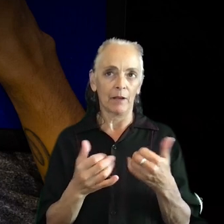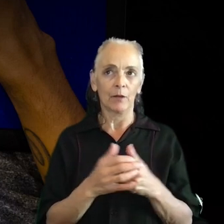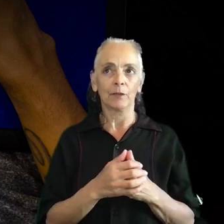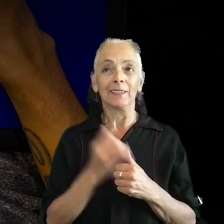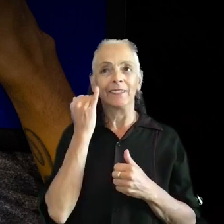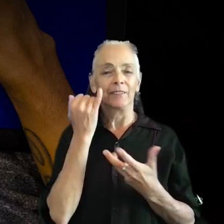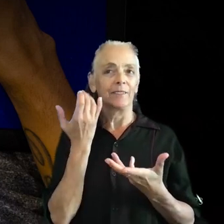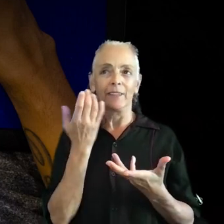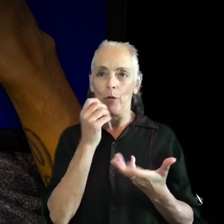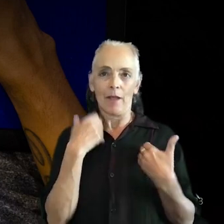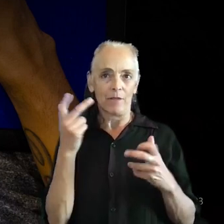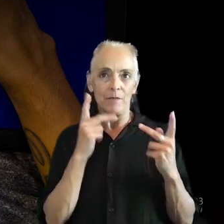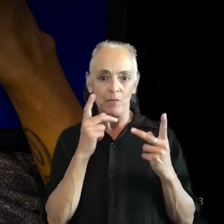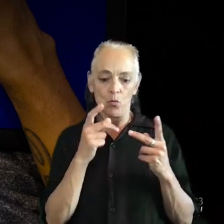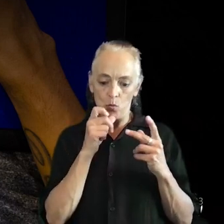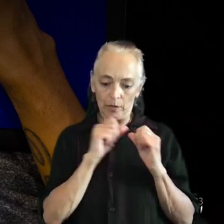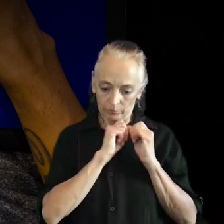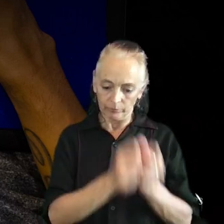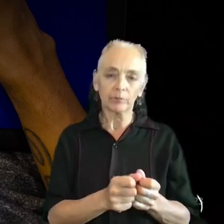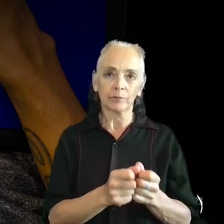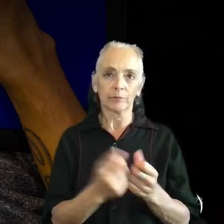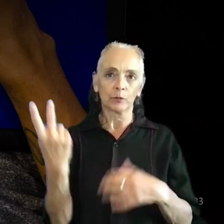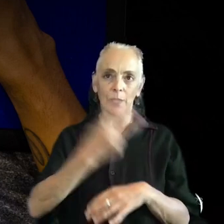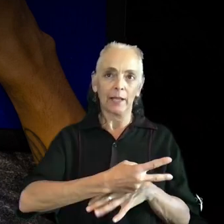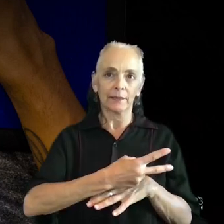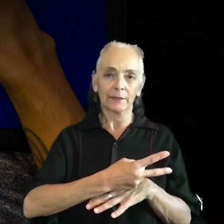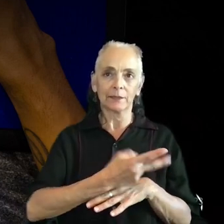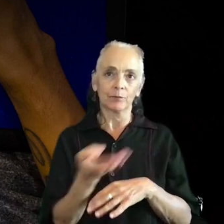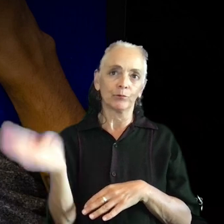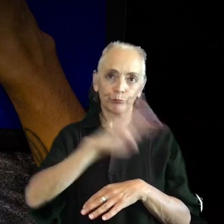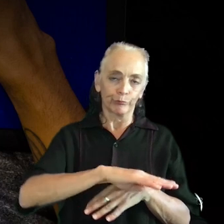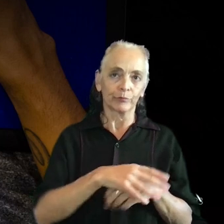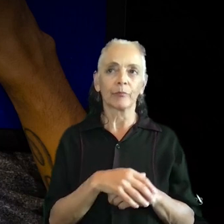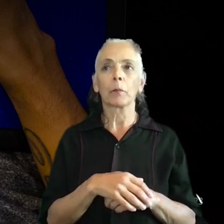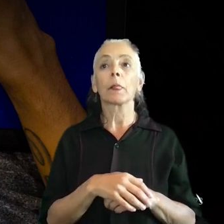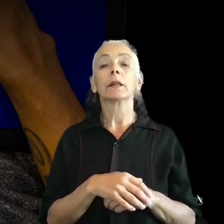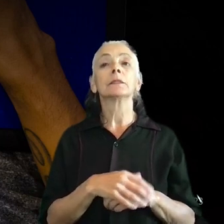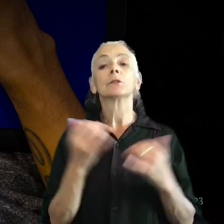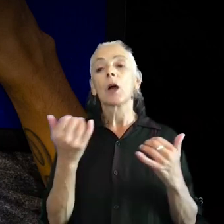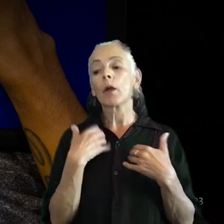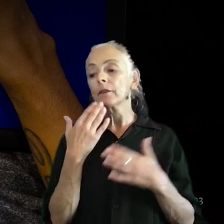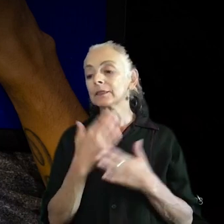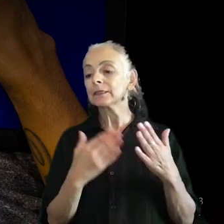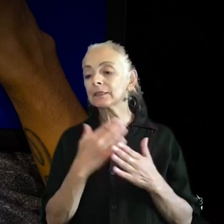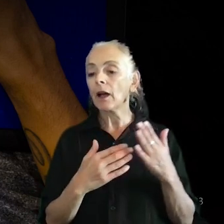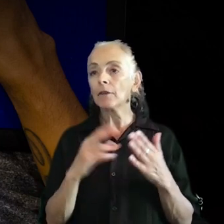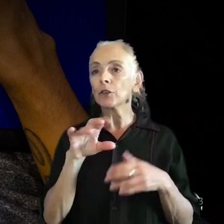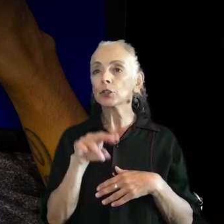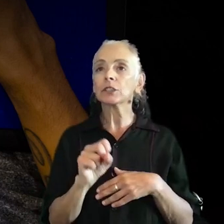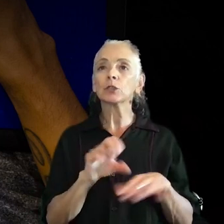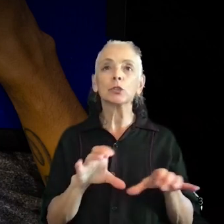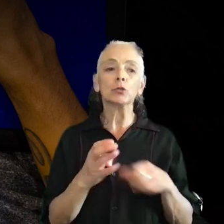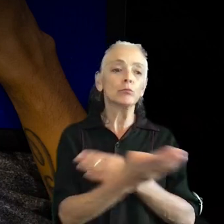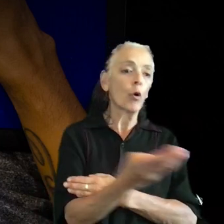people who can actually spend two consecutive whole days. We have exploded versions that are across four mornings over one to